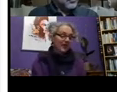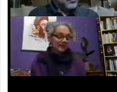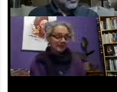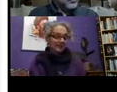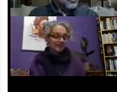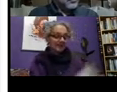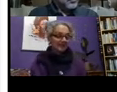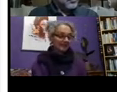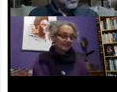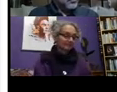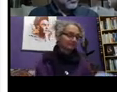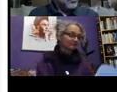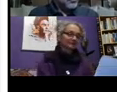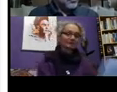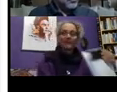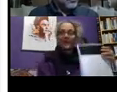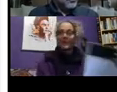people accessing cycling.